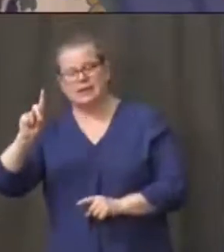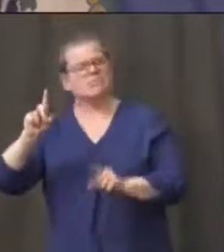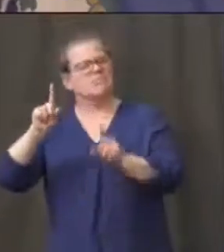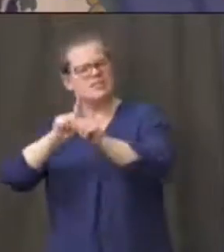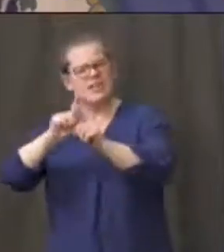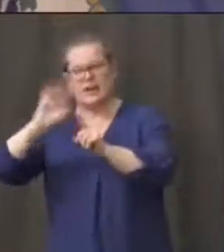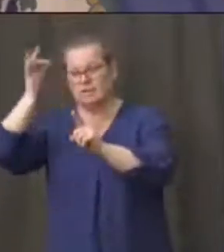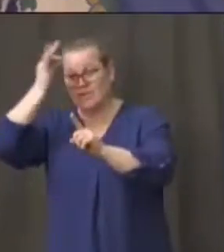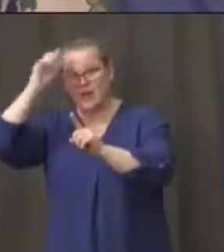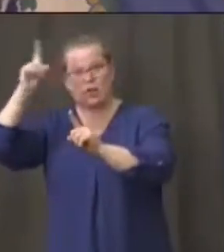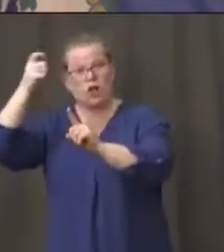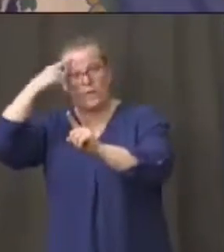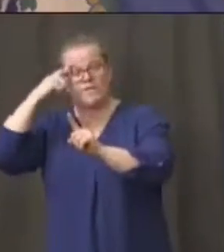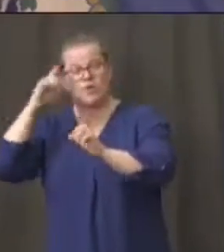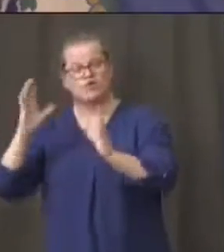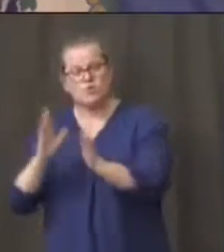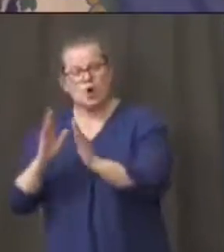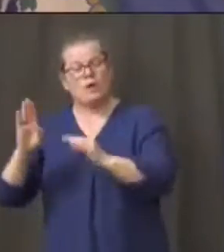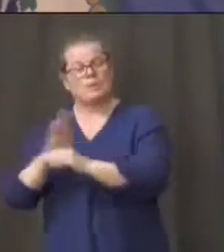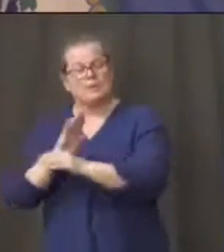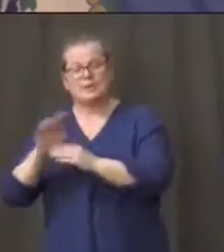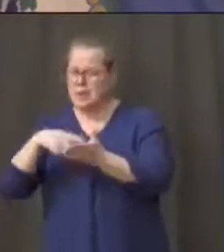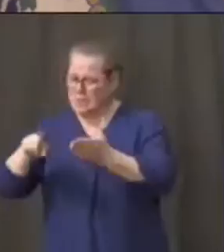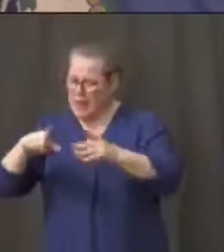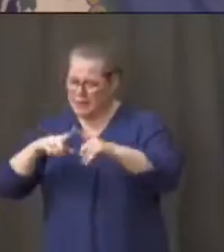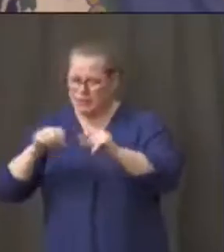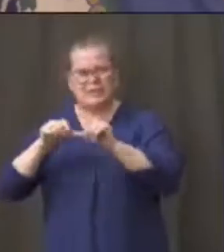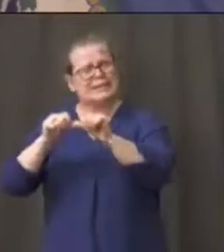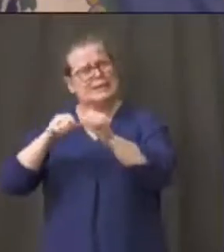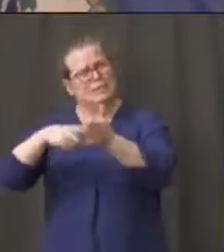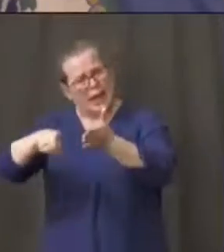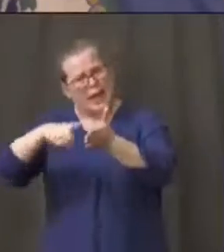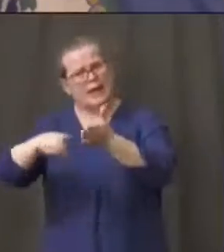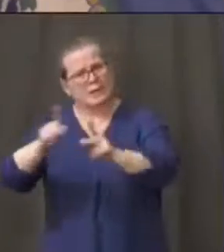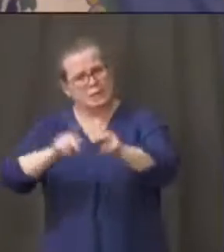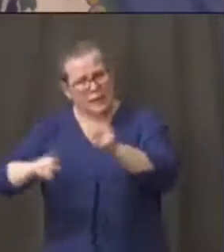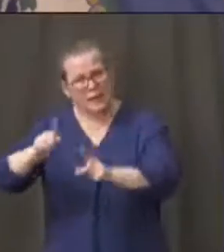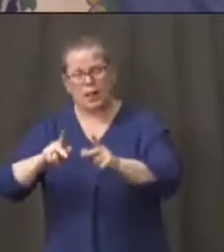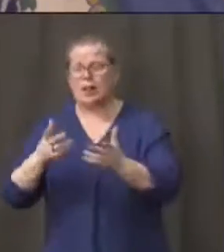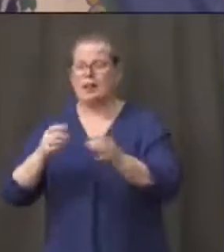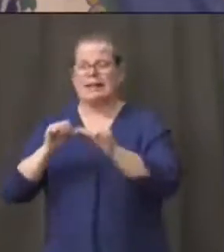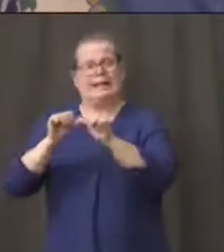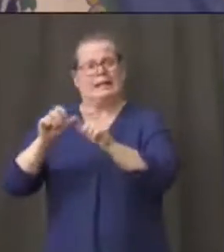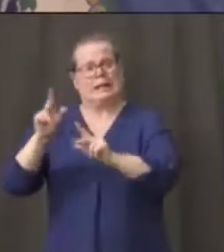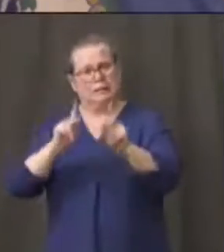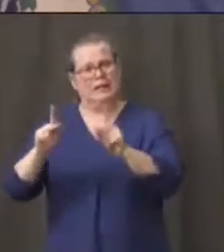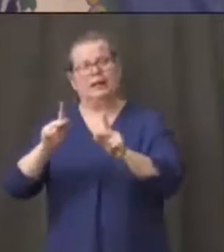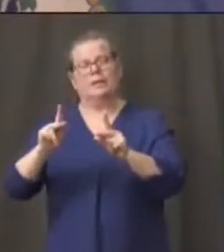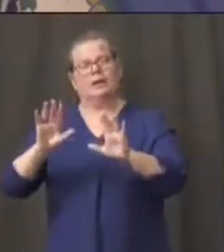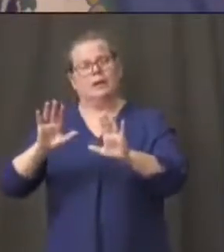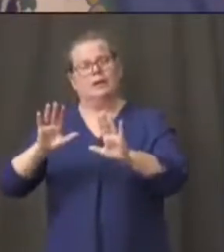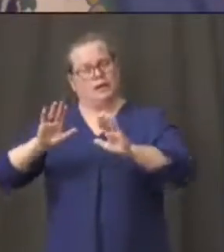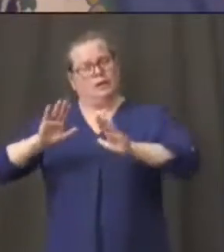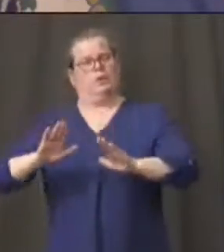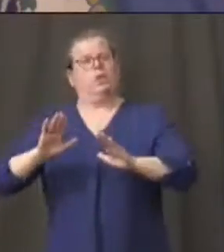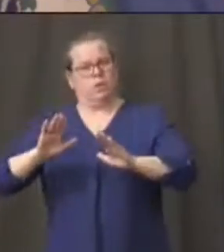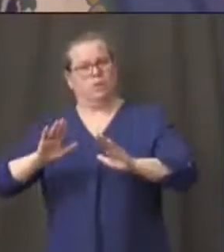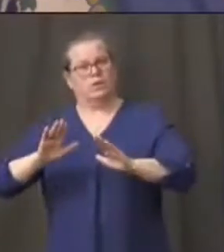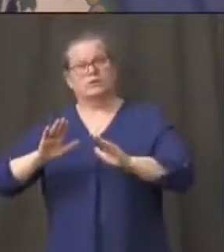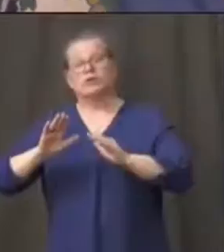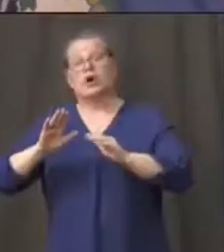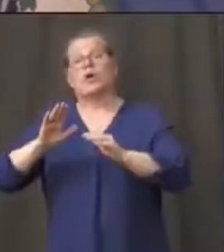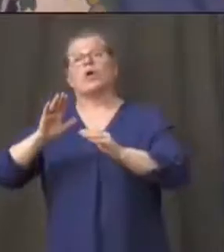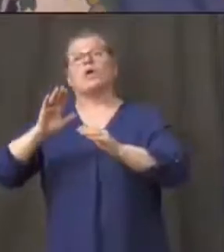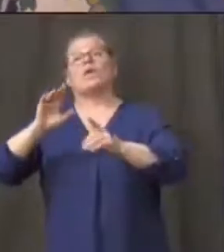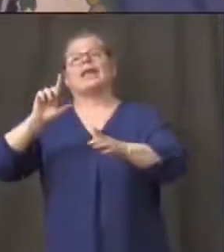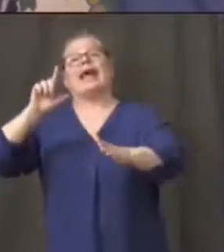businesses keep those paychecks going keep people um uh intact so that on the back side of this crisis uh